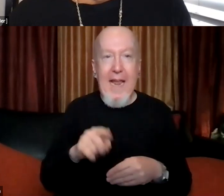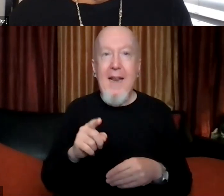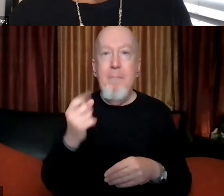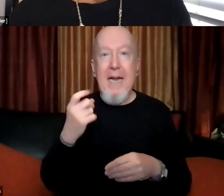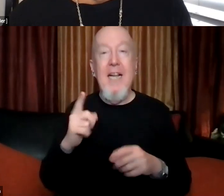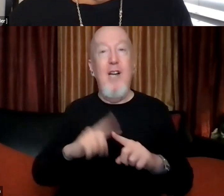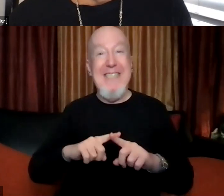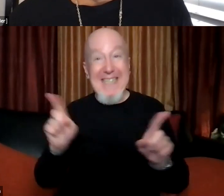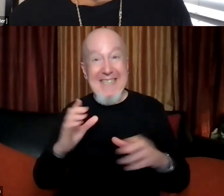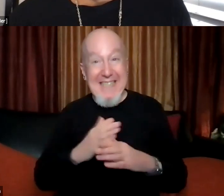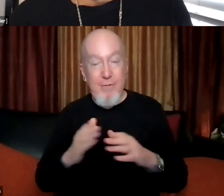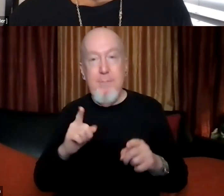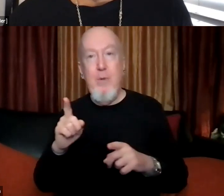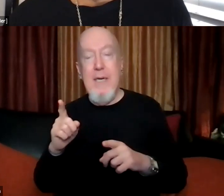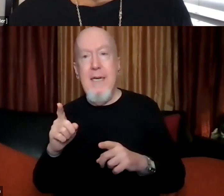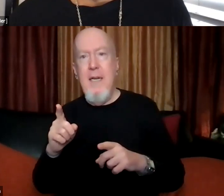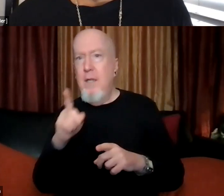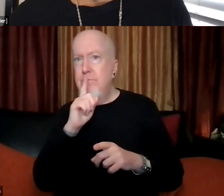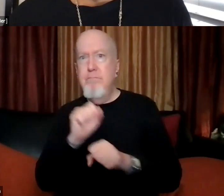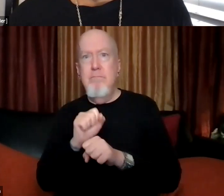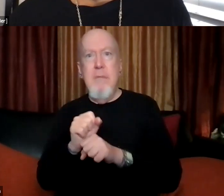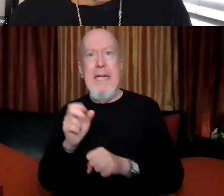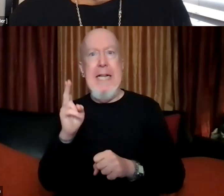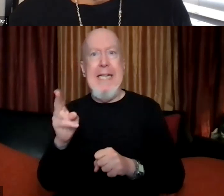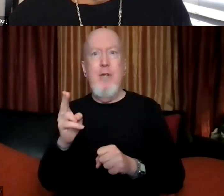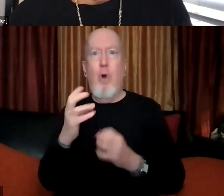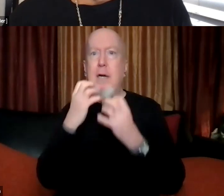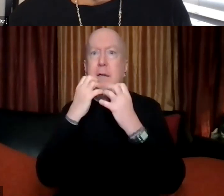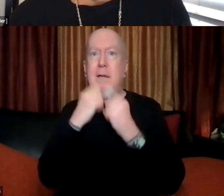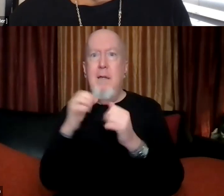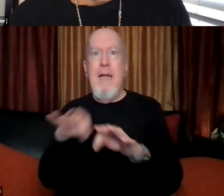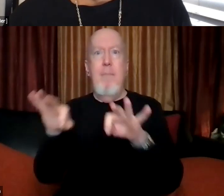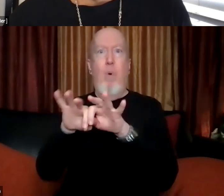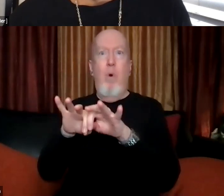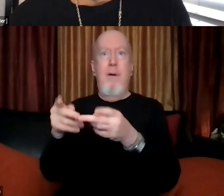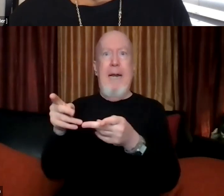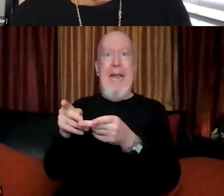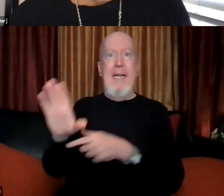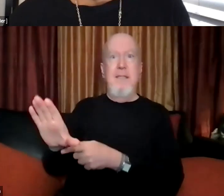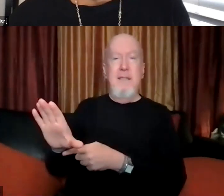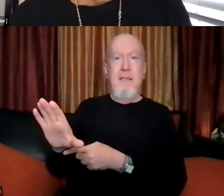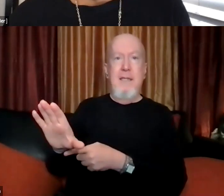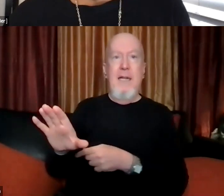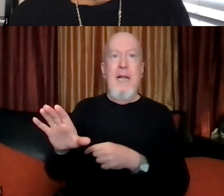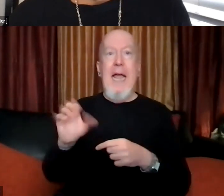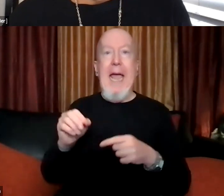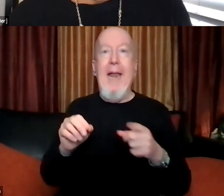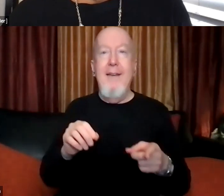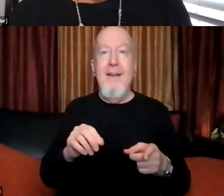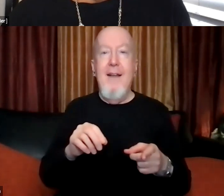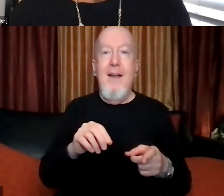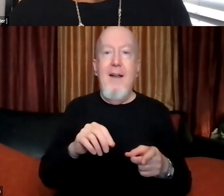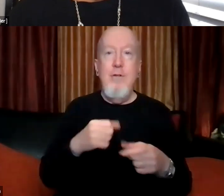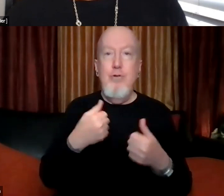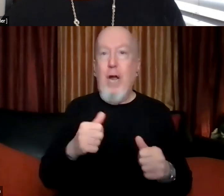historically significant spaces, um, and attempts to kind of, um, produce a certain narrative about them